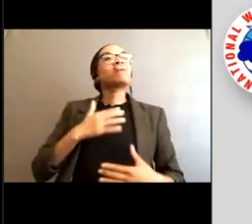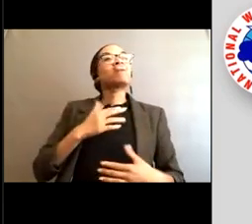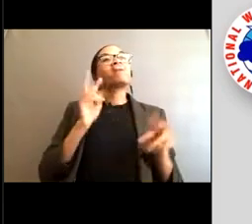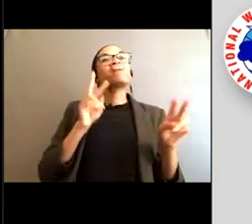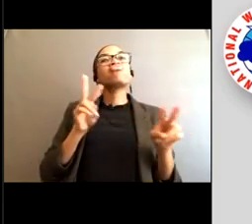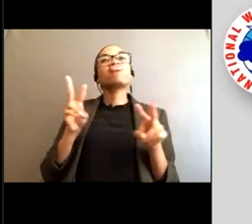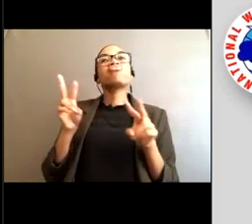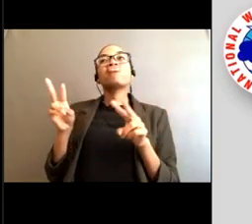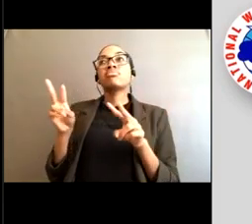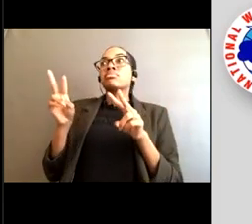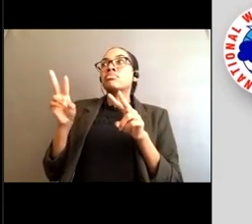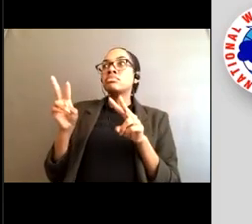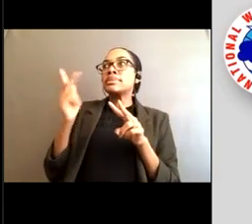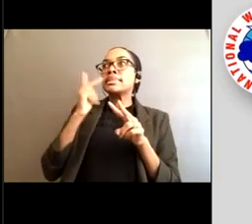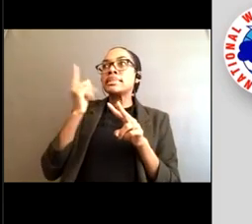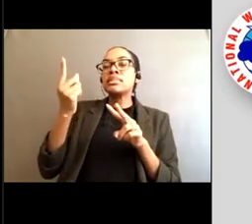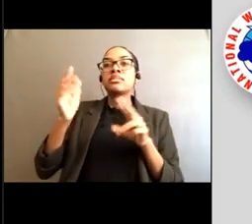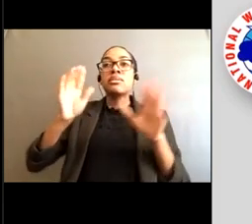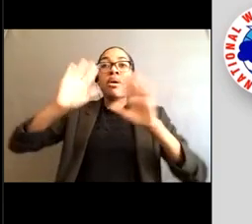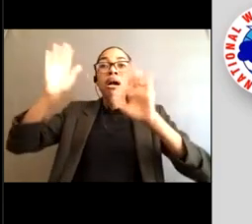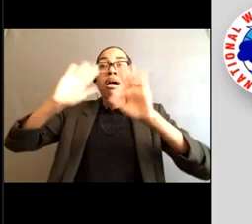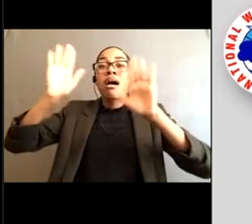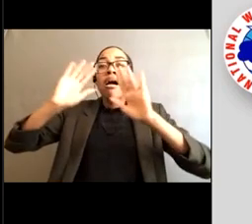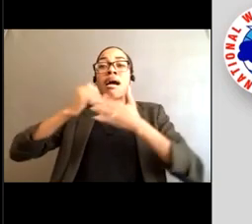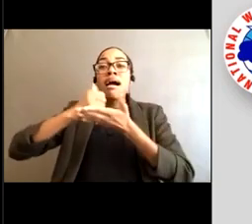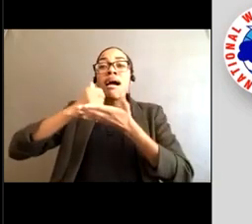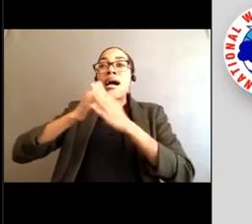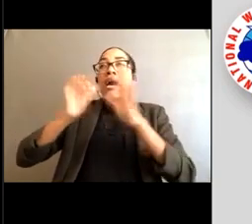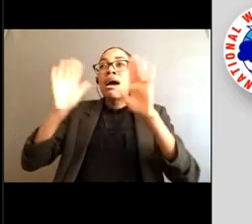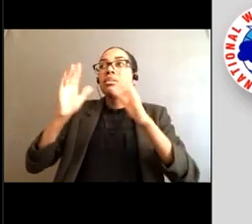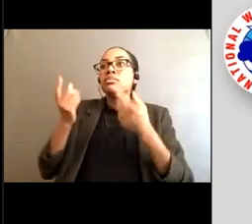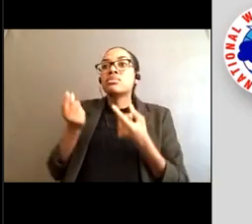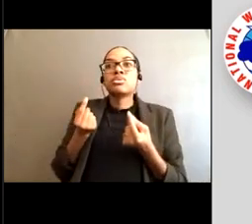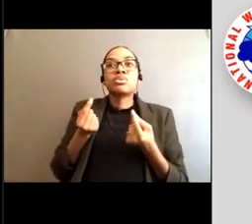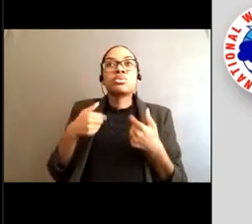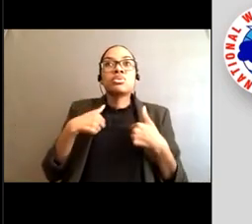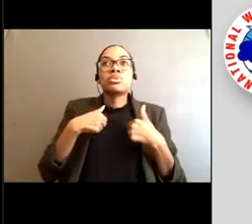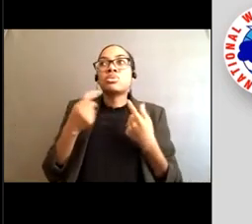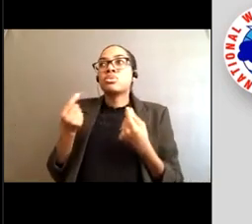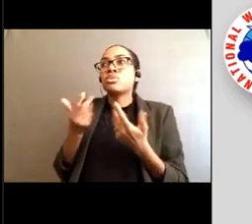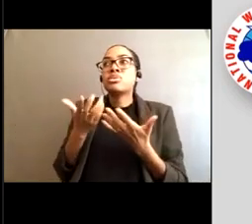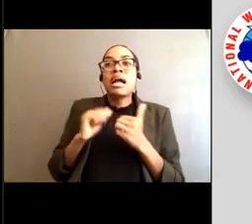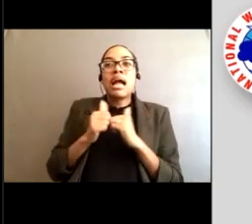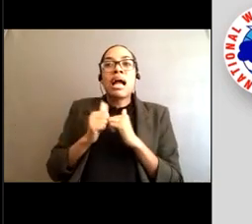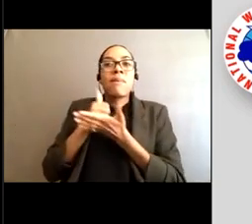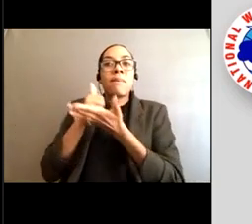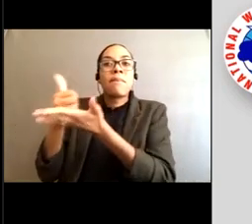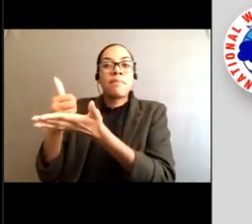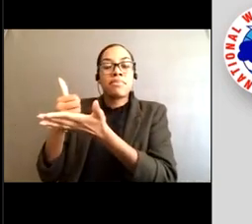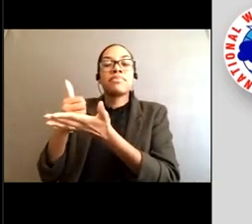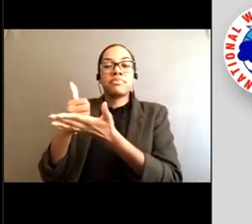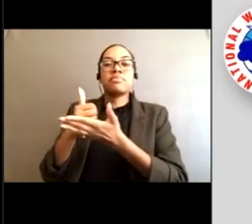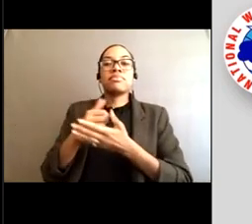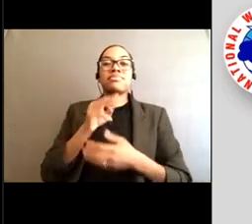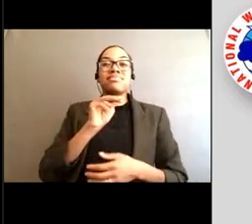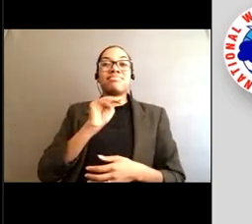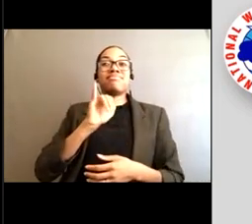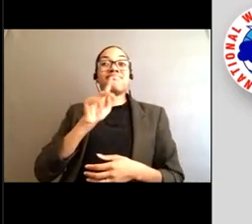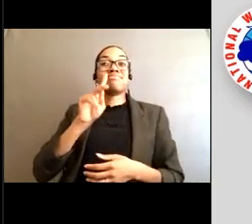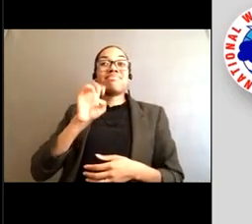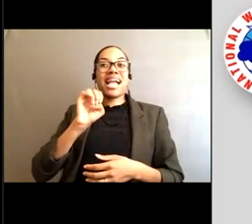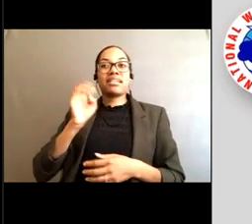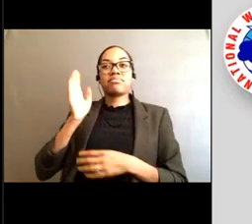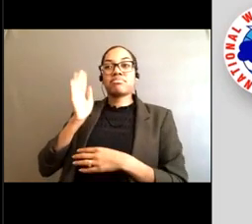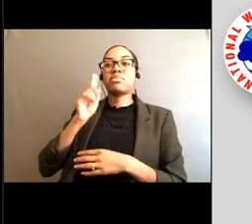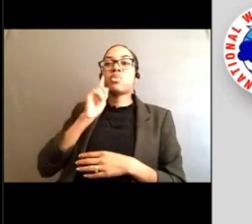or it's on an unguarded beach. And so Mike will talk about later how you can protect yourself while